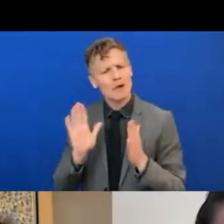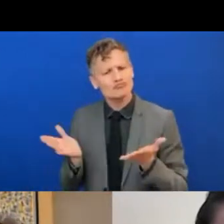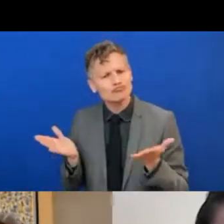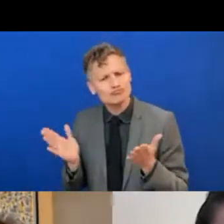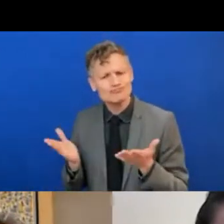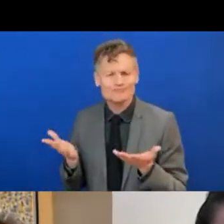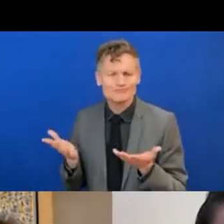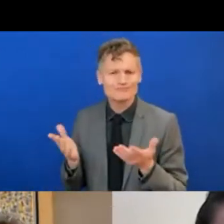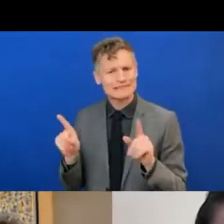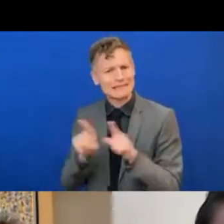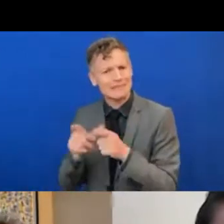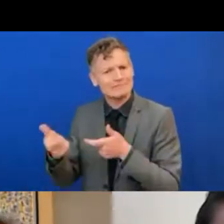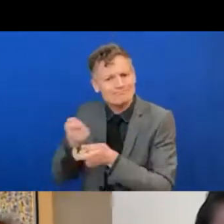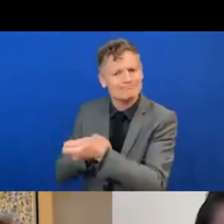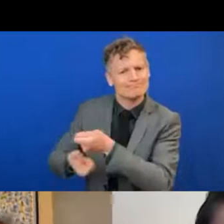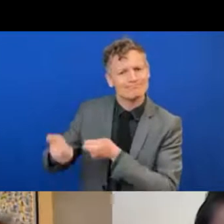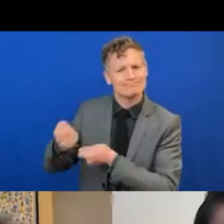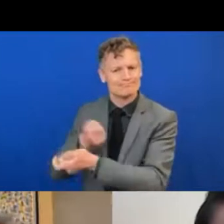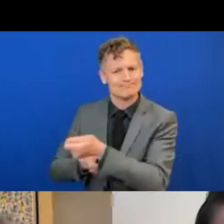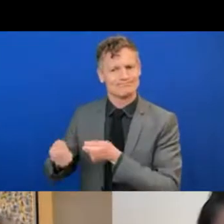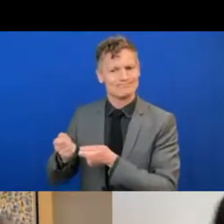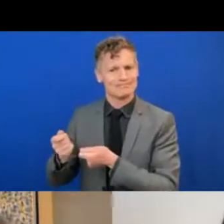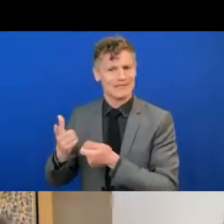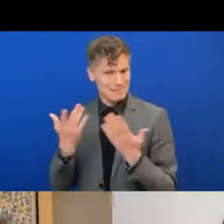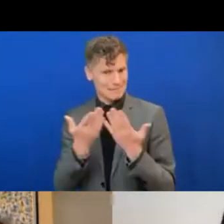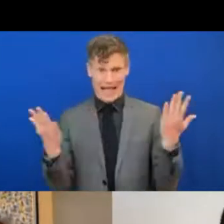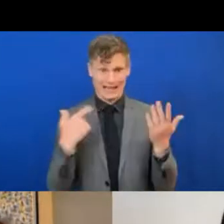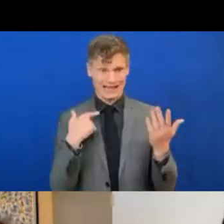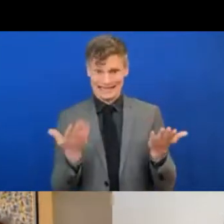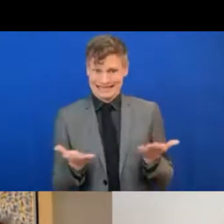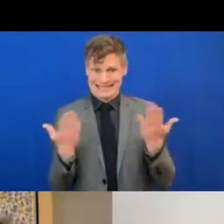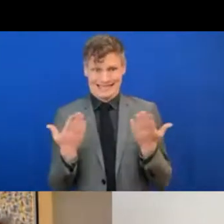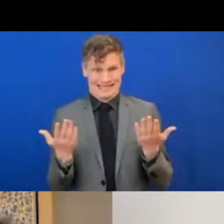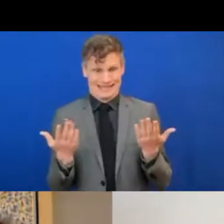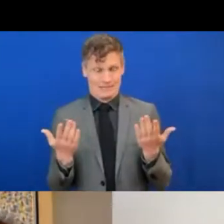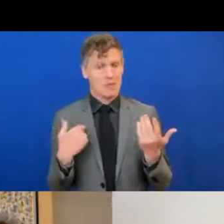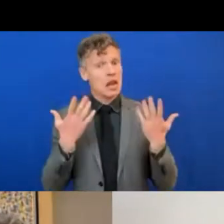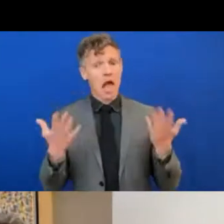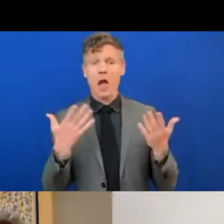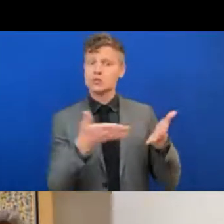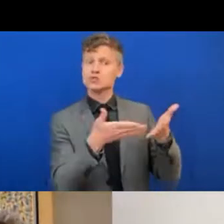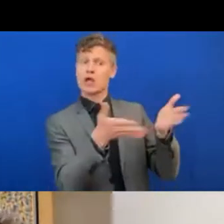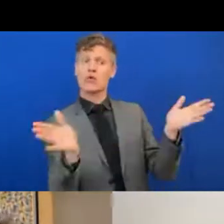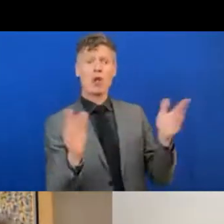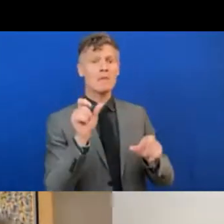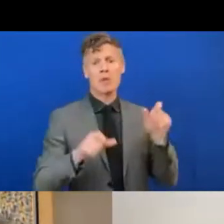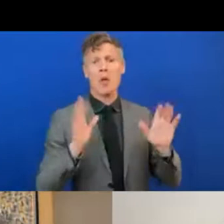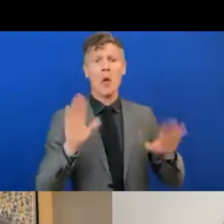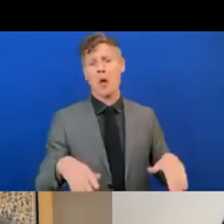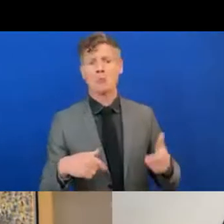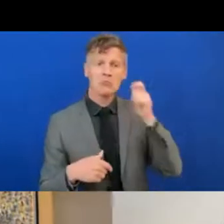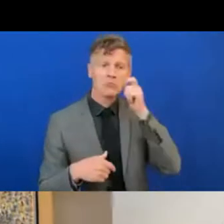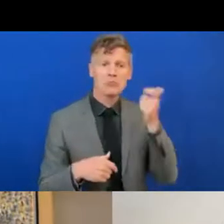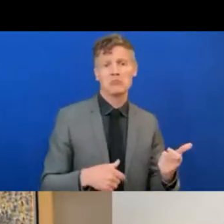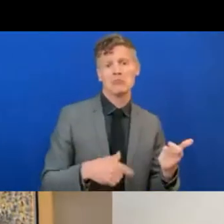that it's not always the case. Although society is becoming increasingly tech savvy, there's still a digital divide between older